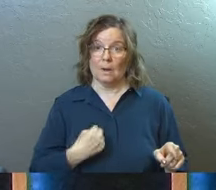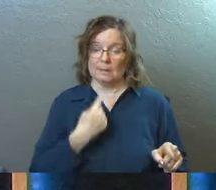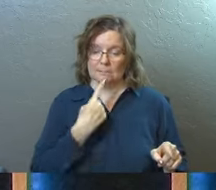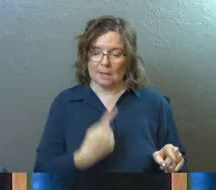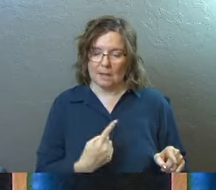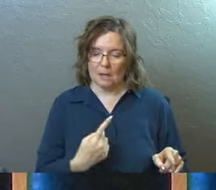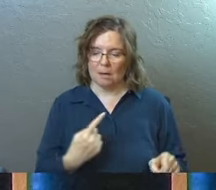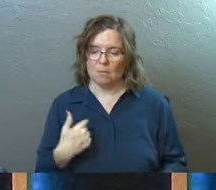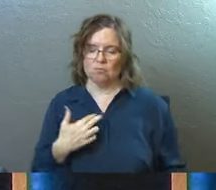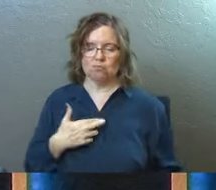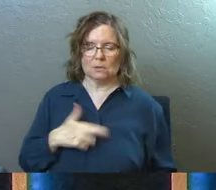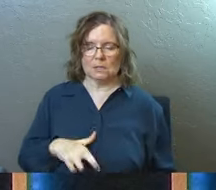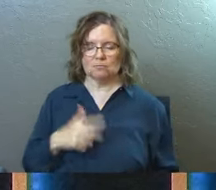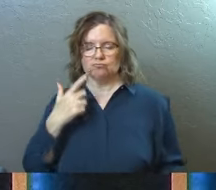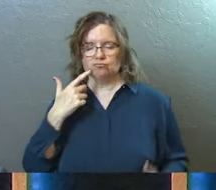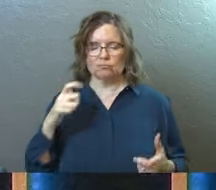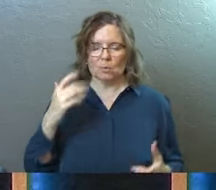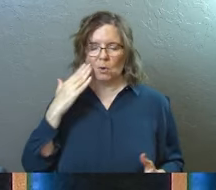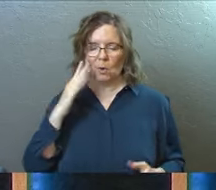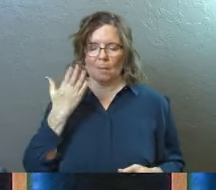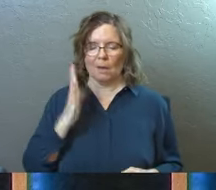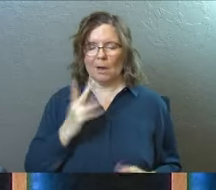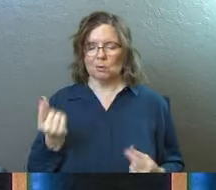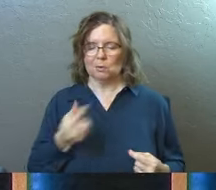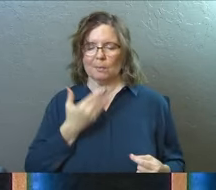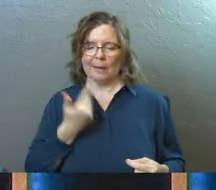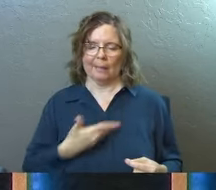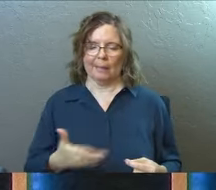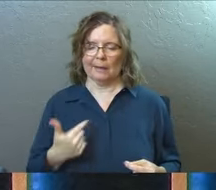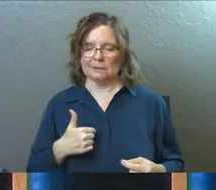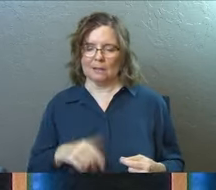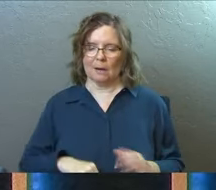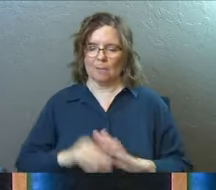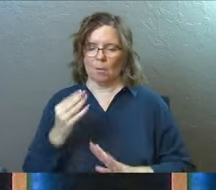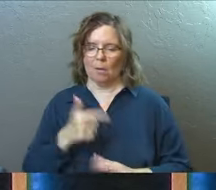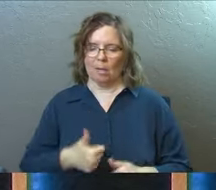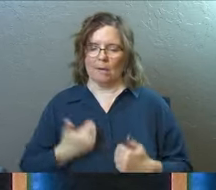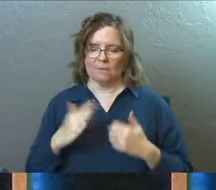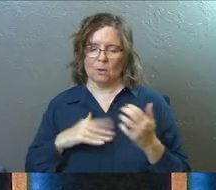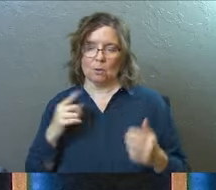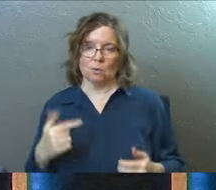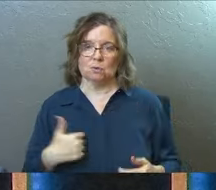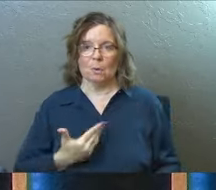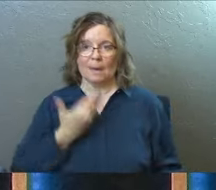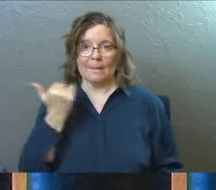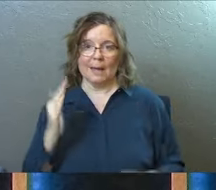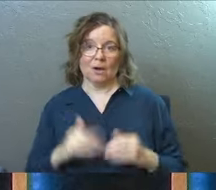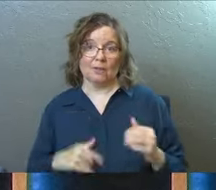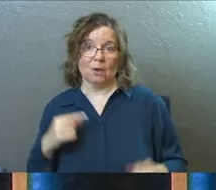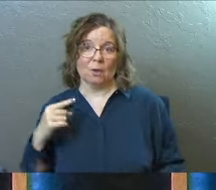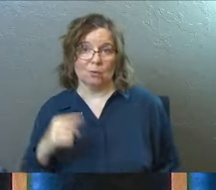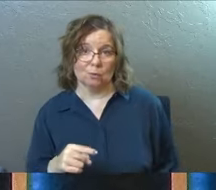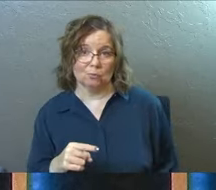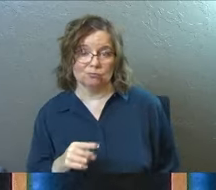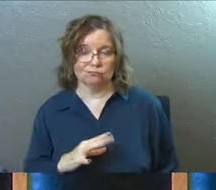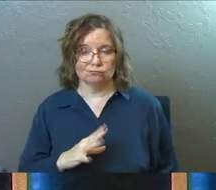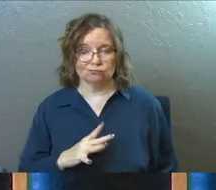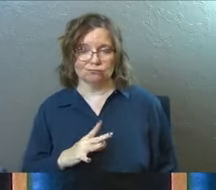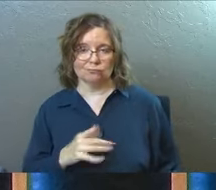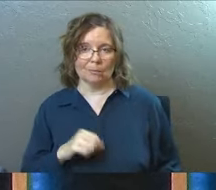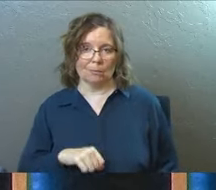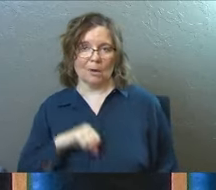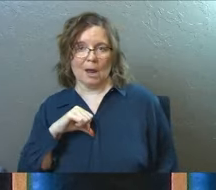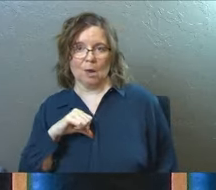said, we're religious. We know more about God. We do better things in our moral life than you do. And so we're better than you are. They were